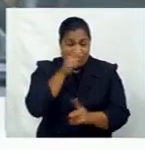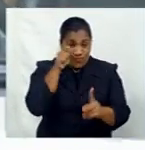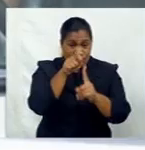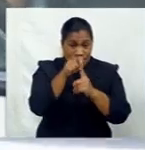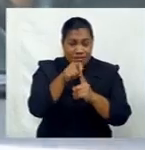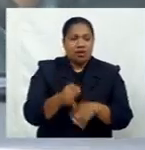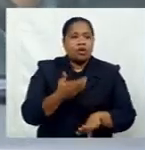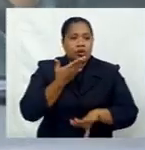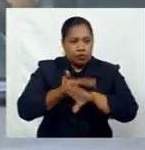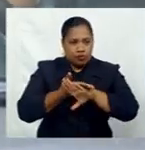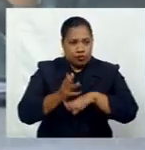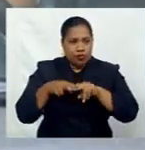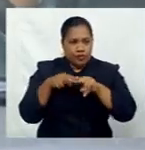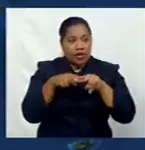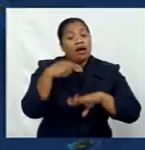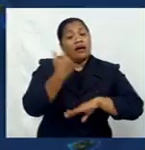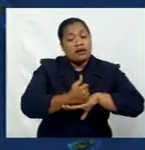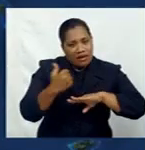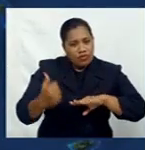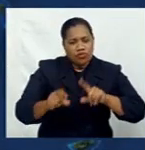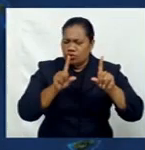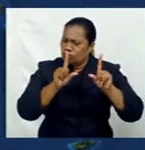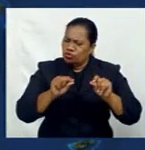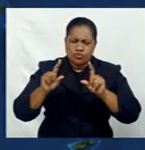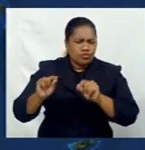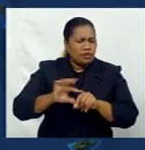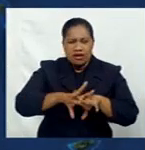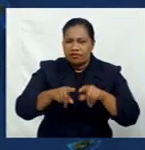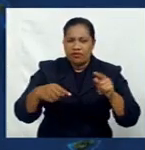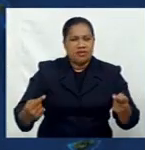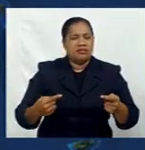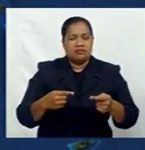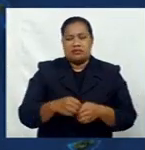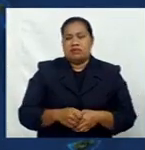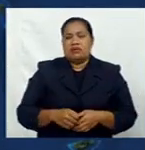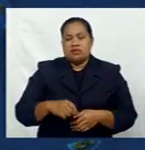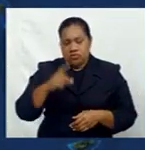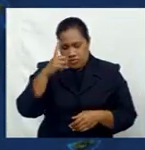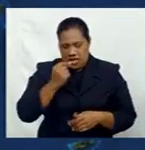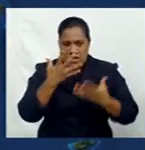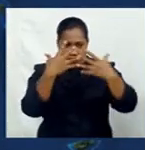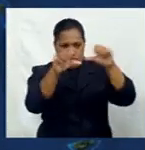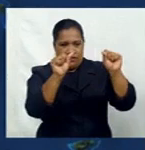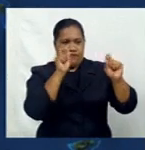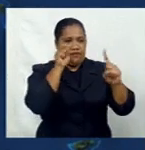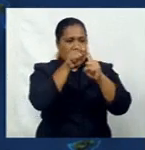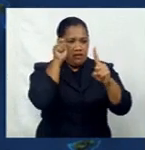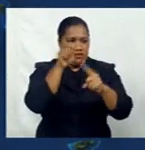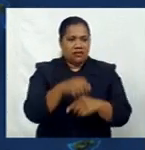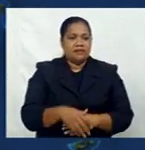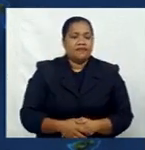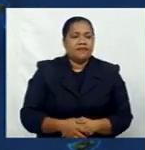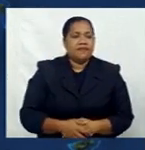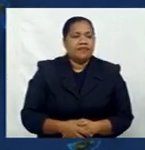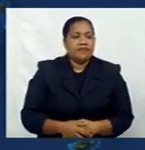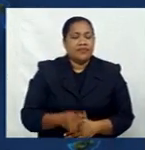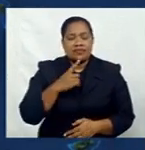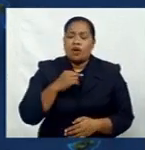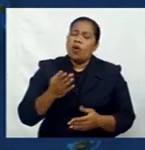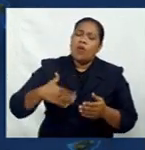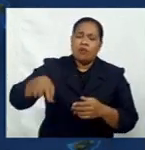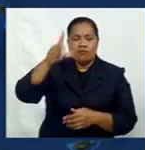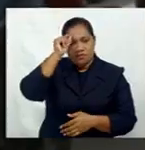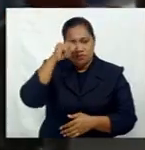will do whatever it takes to achieve it. Frontliners continue to work hard to get all eligible Fijians get vaccinated,